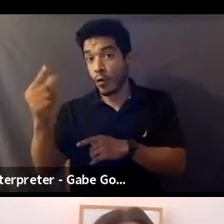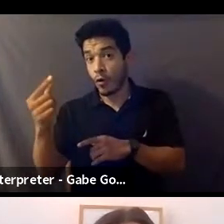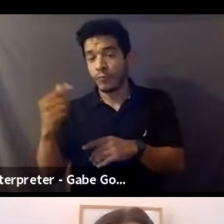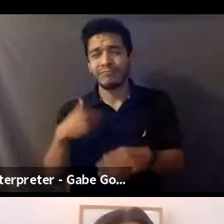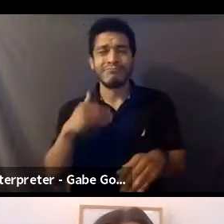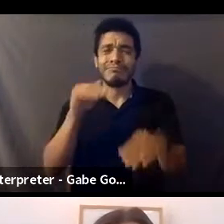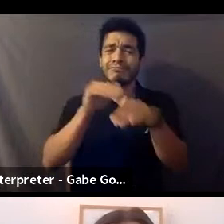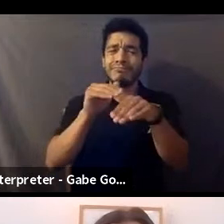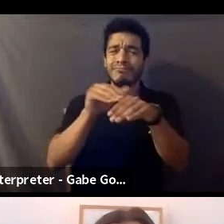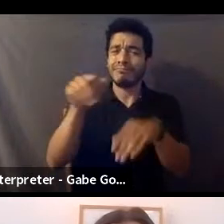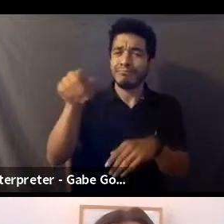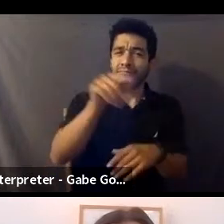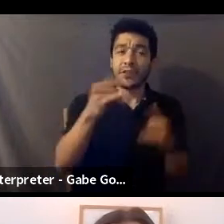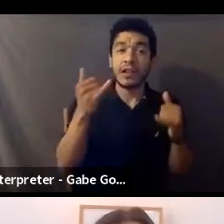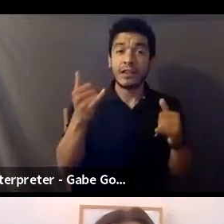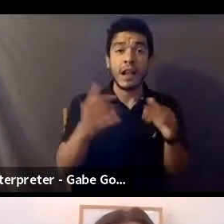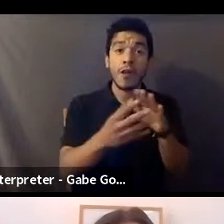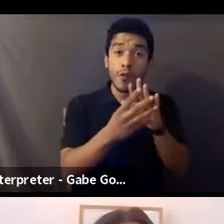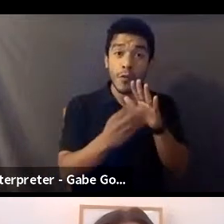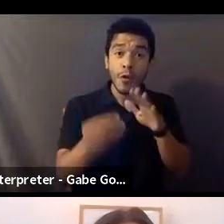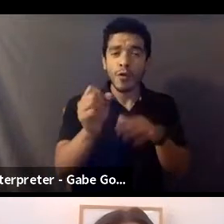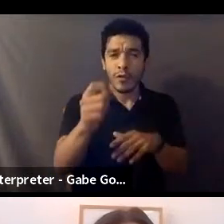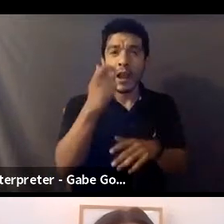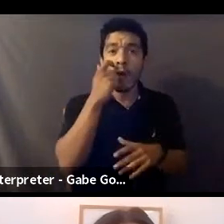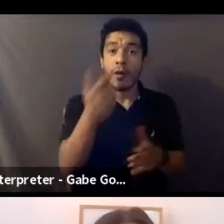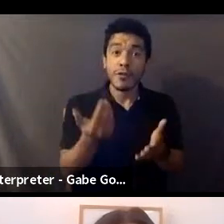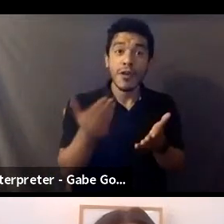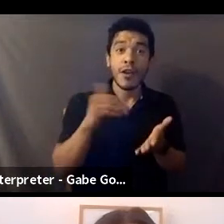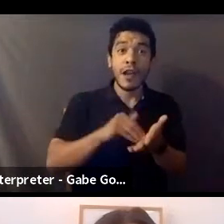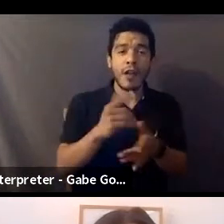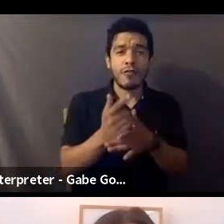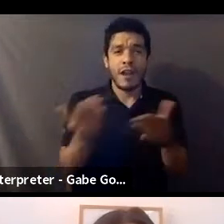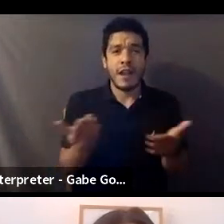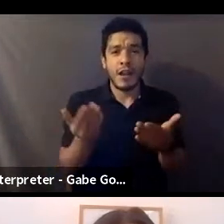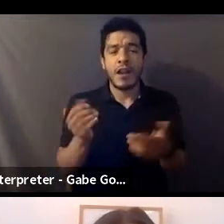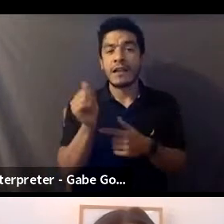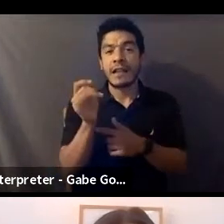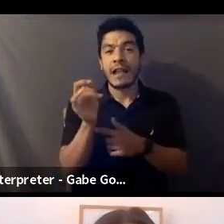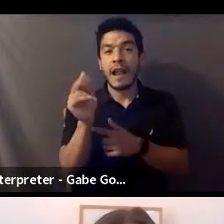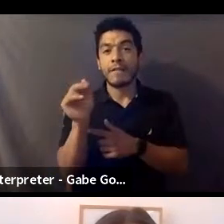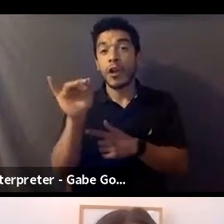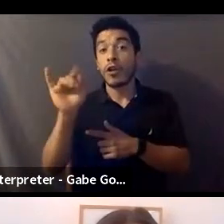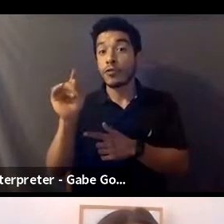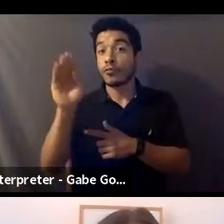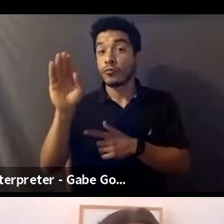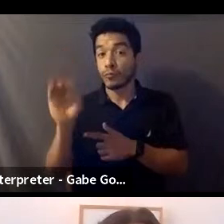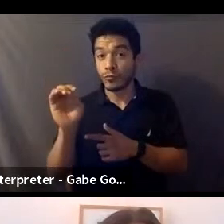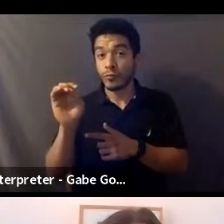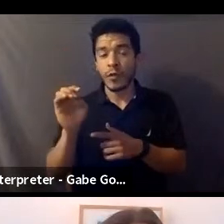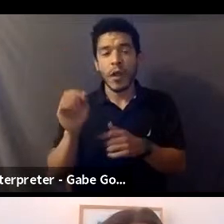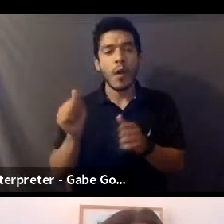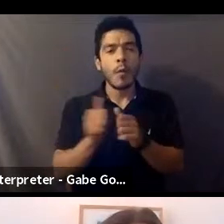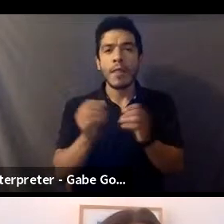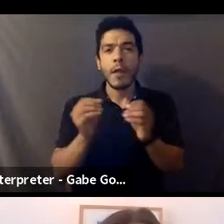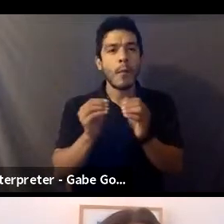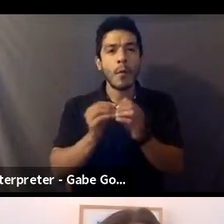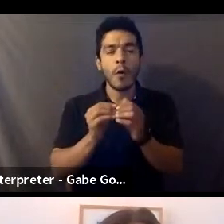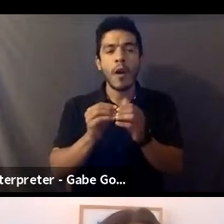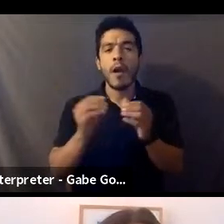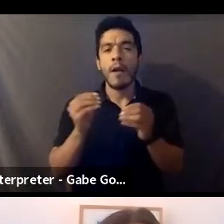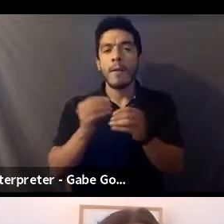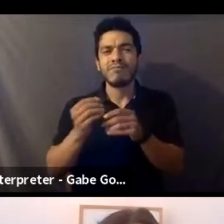program is being recorded, and you can watch the replay right here on SAG-EFTER's YouTube channel, along with more great content.